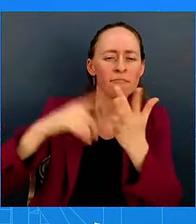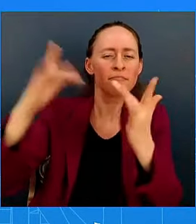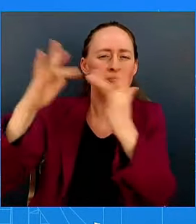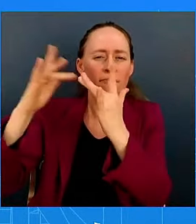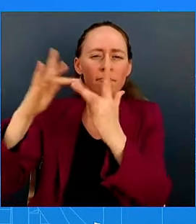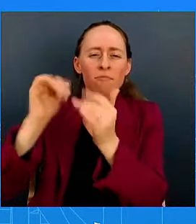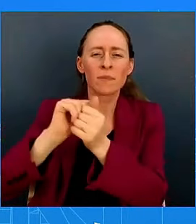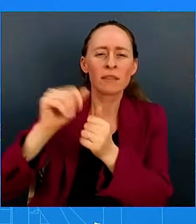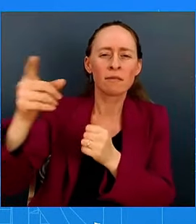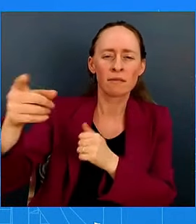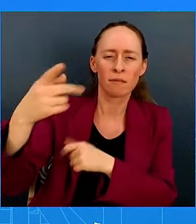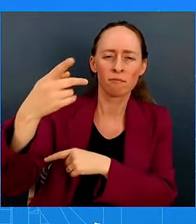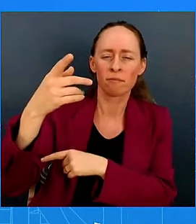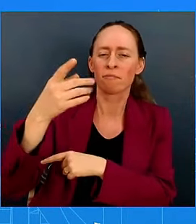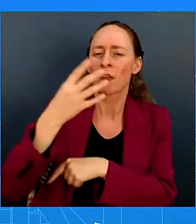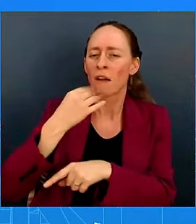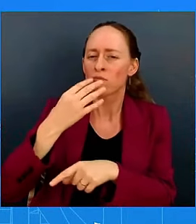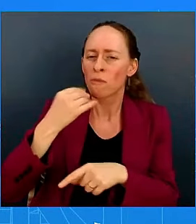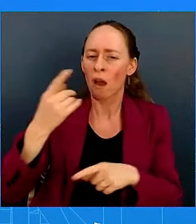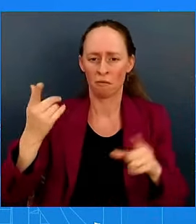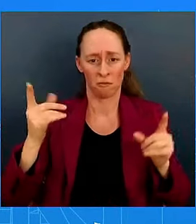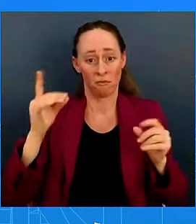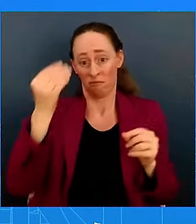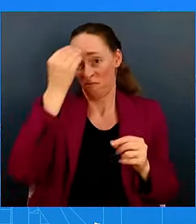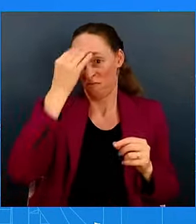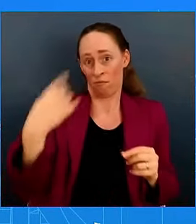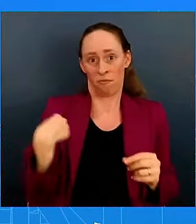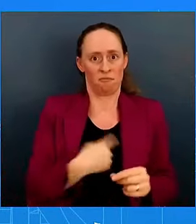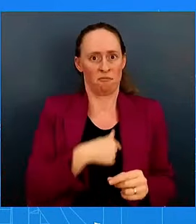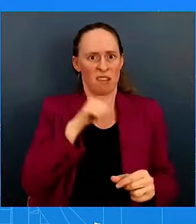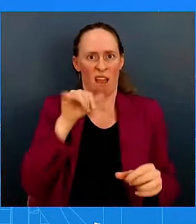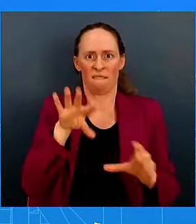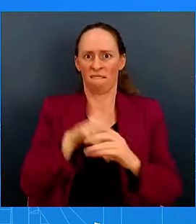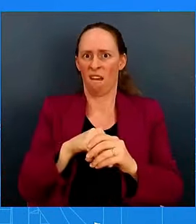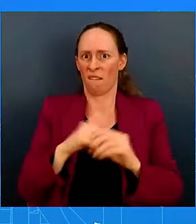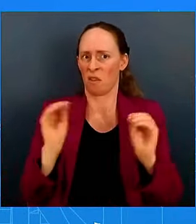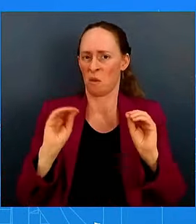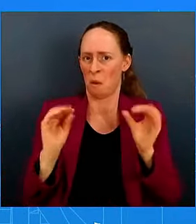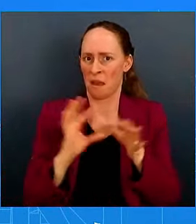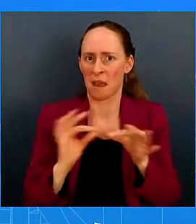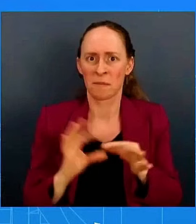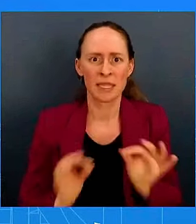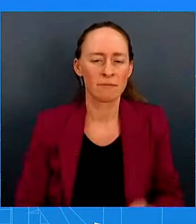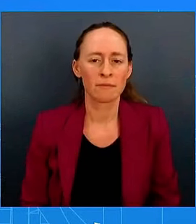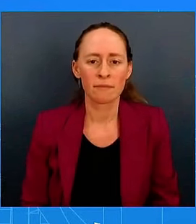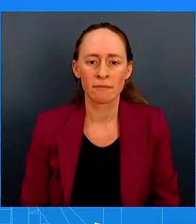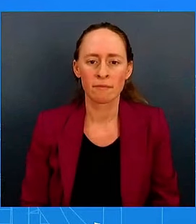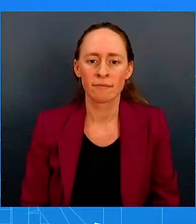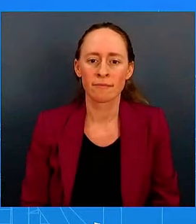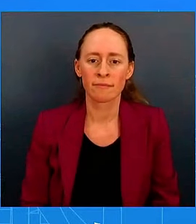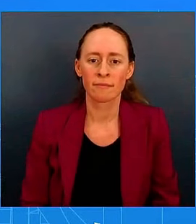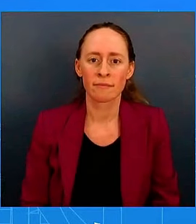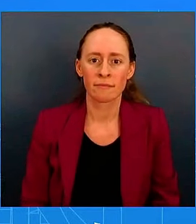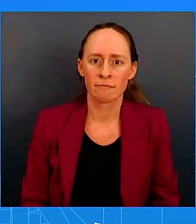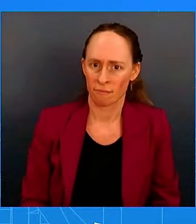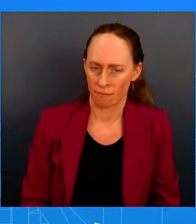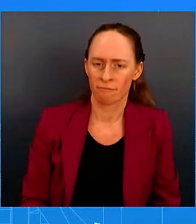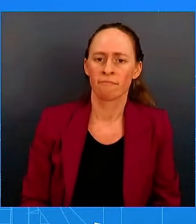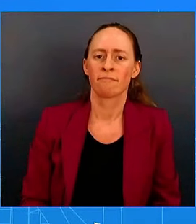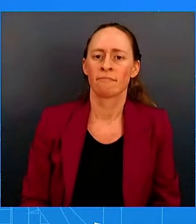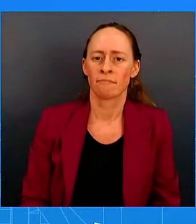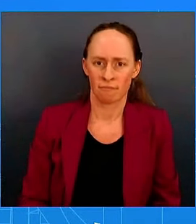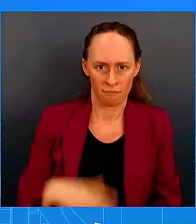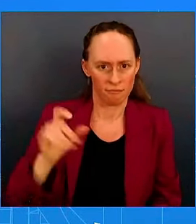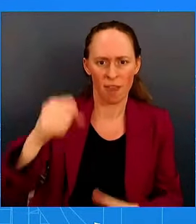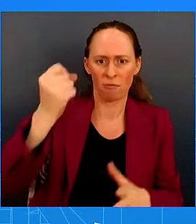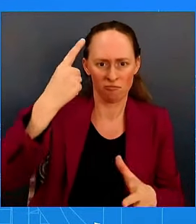either of these incidents, and I have nothing – thing, though. Awareness that was coming is another. I recognize the question. I have nothing more to add. If you're someone